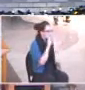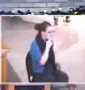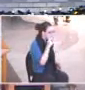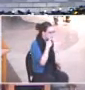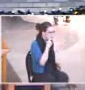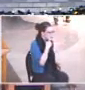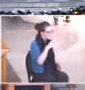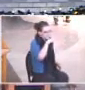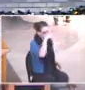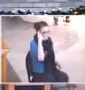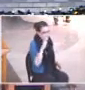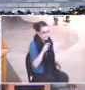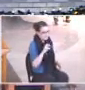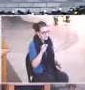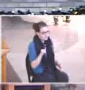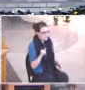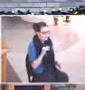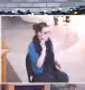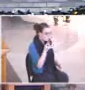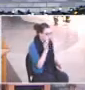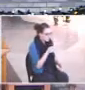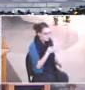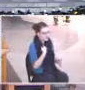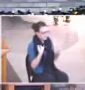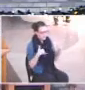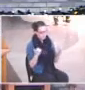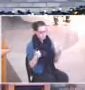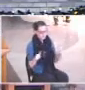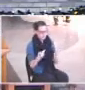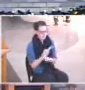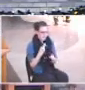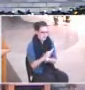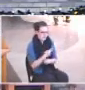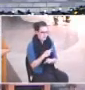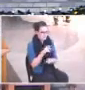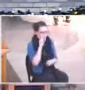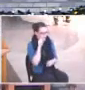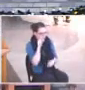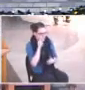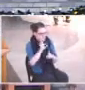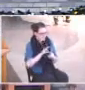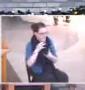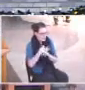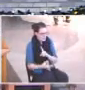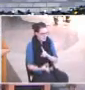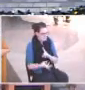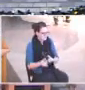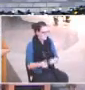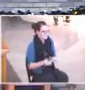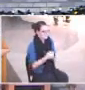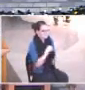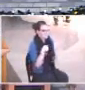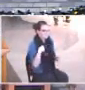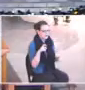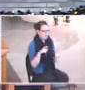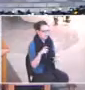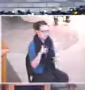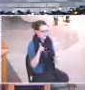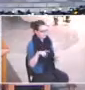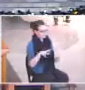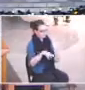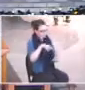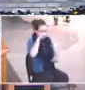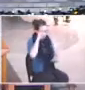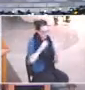and I'm still trying to figure out oranges and bananas. So we kind of were drawn out, we're forced to learn and grow from